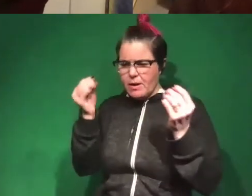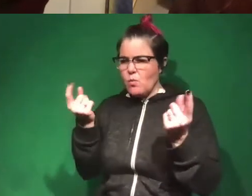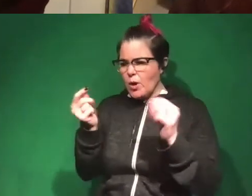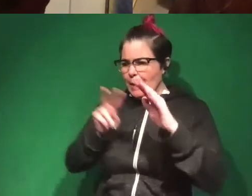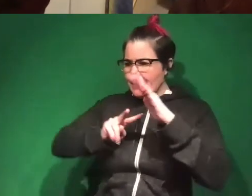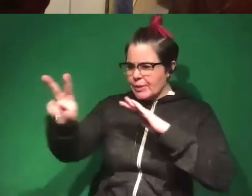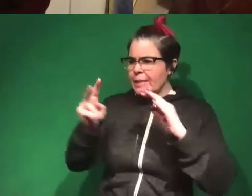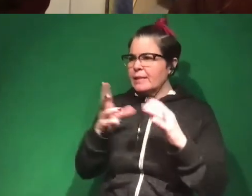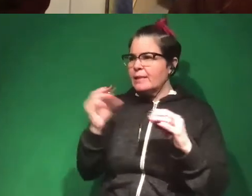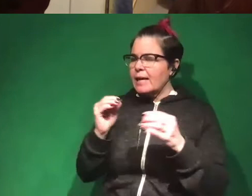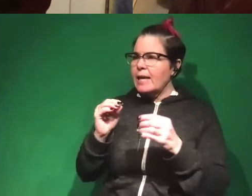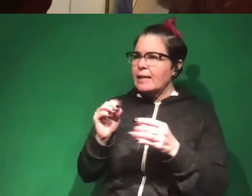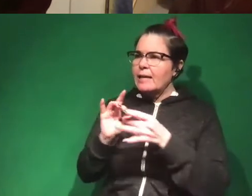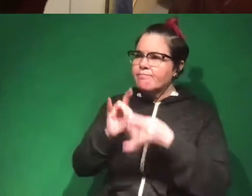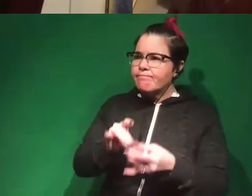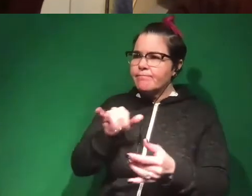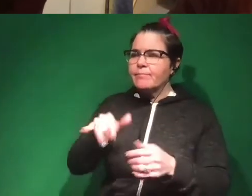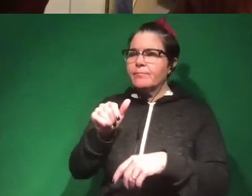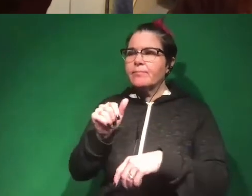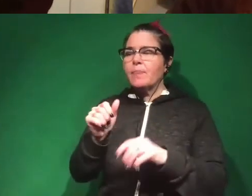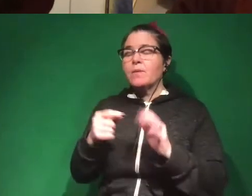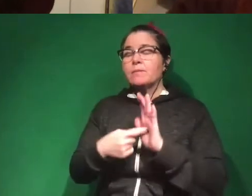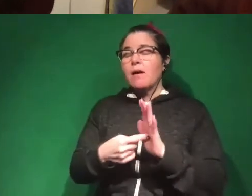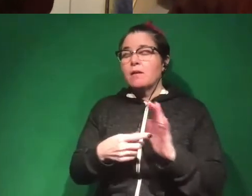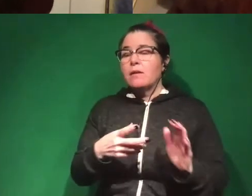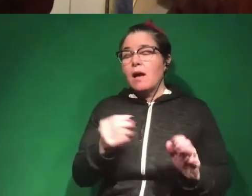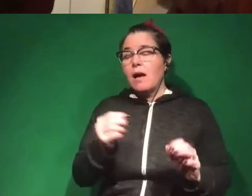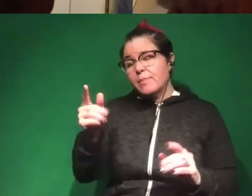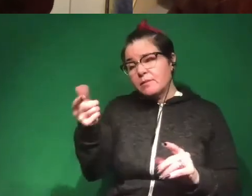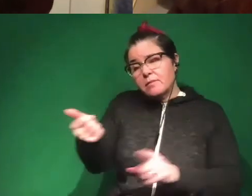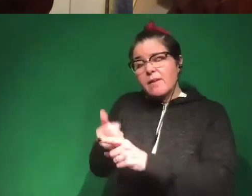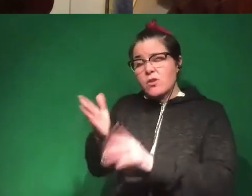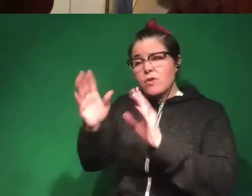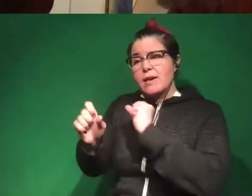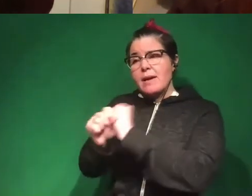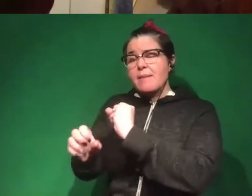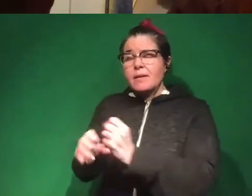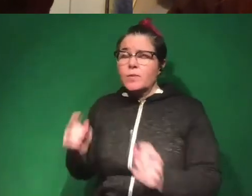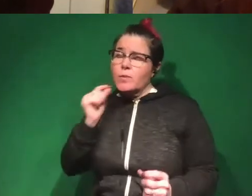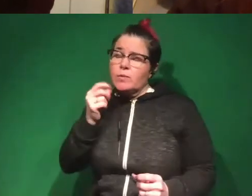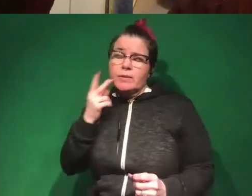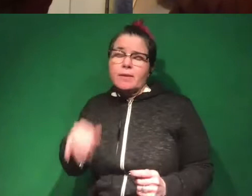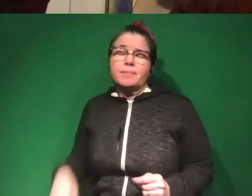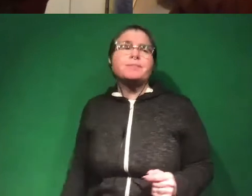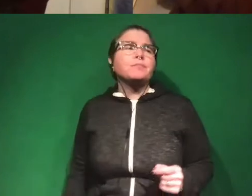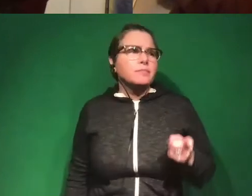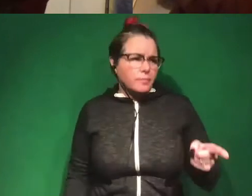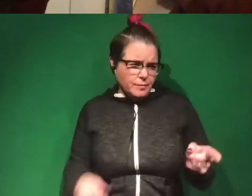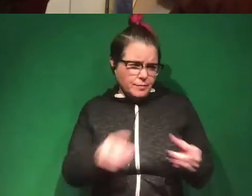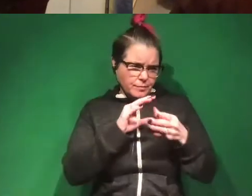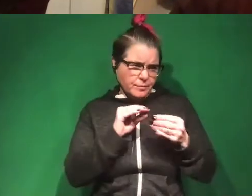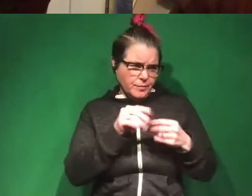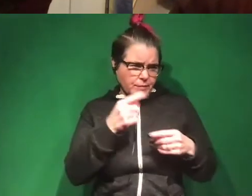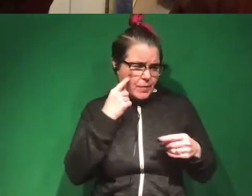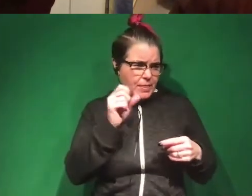and what you can say based on these models. And frankly, mean, they had a great campaign, so it was really cool to see. So you said you think that